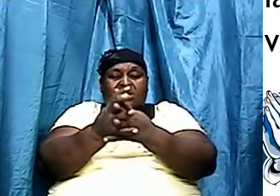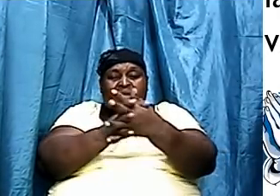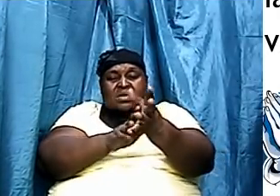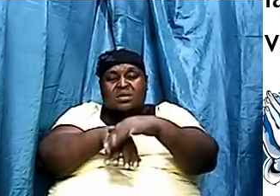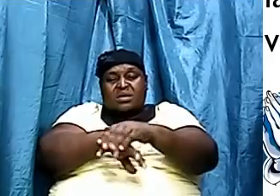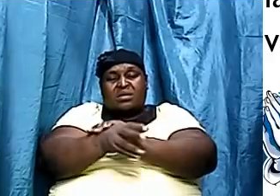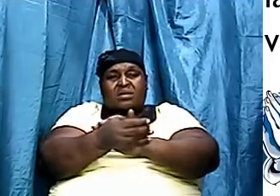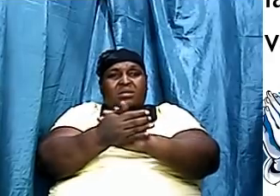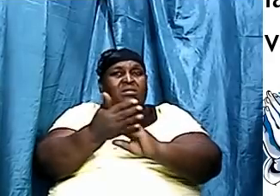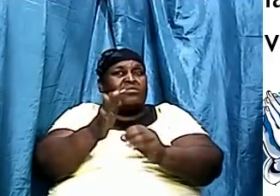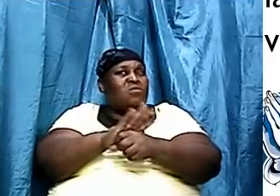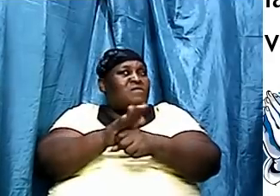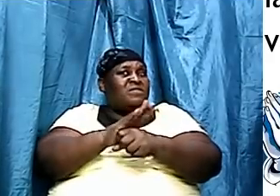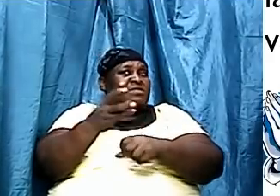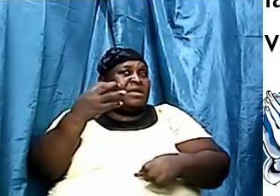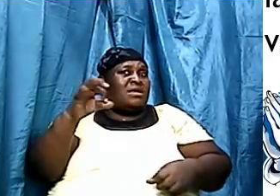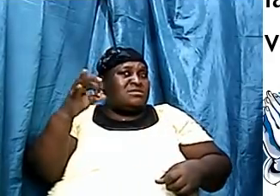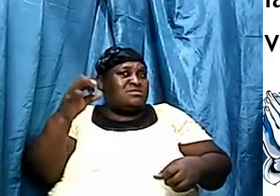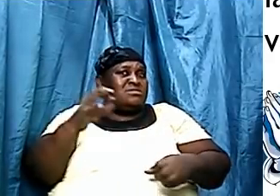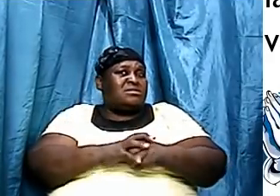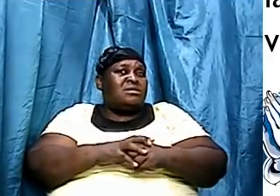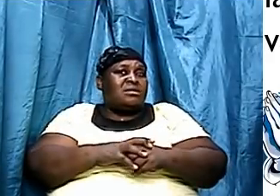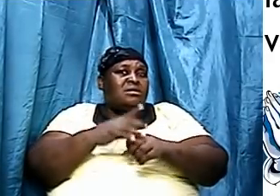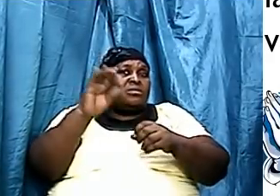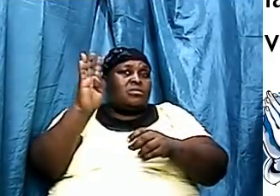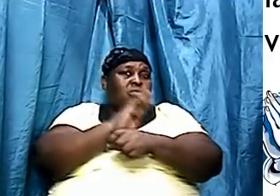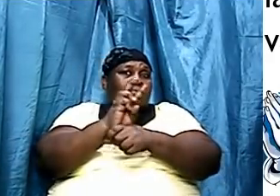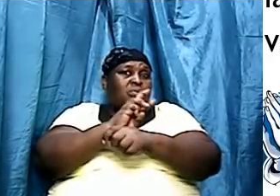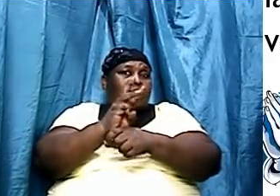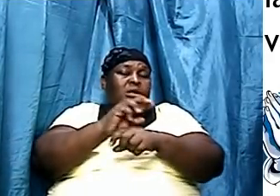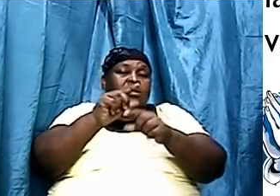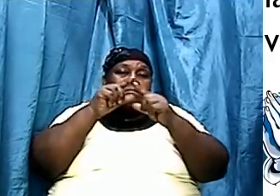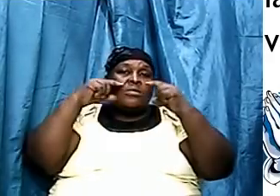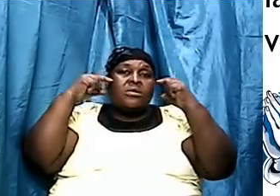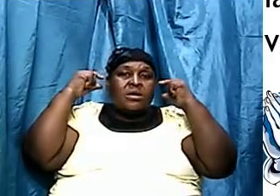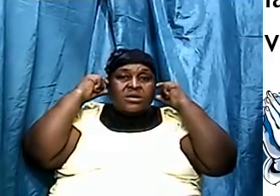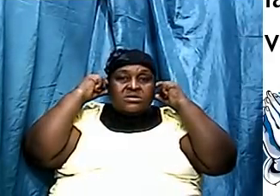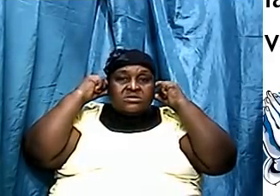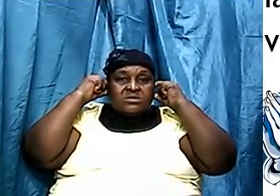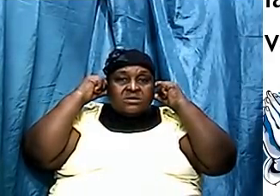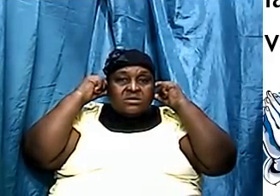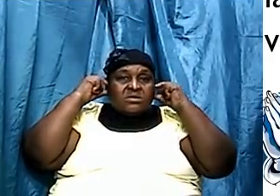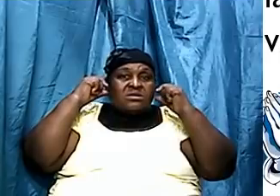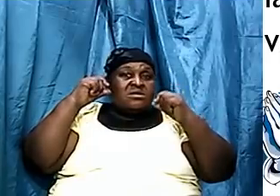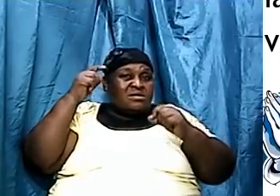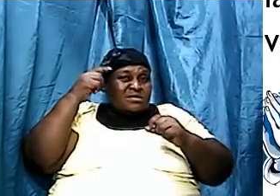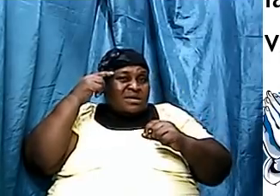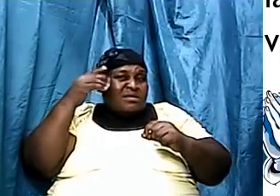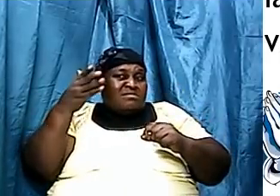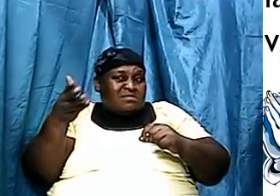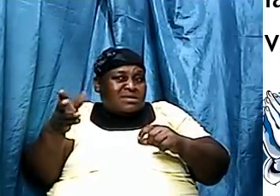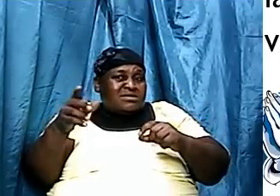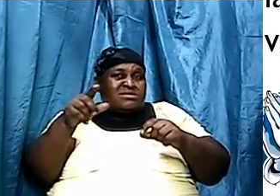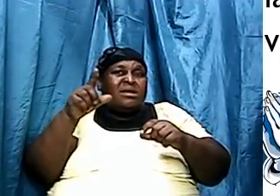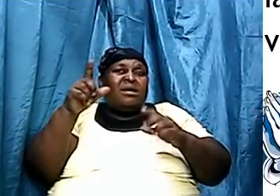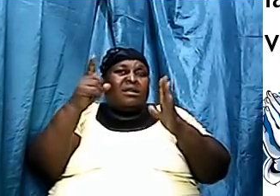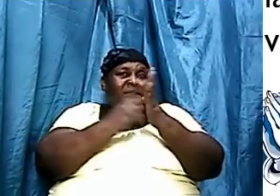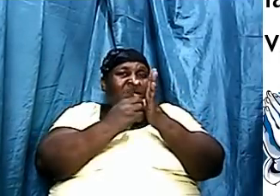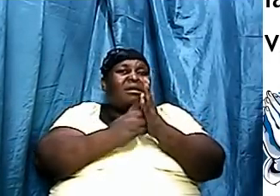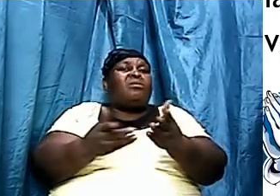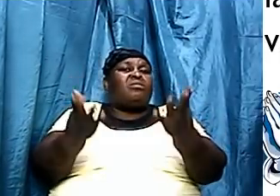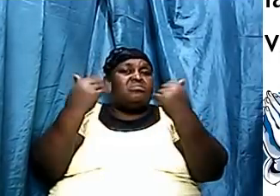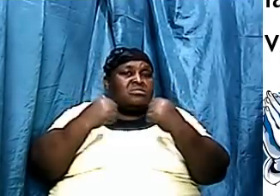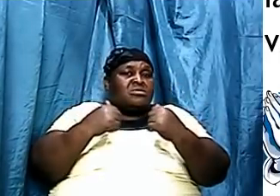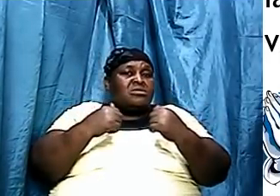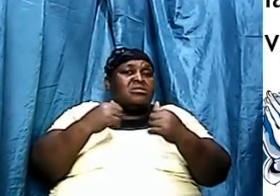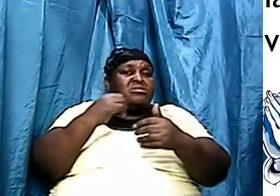that. And wear a mask. And do this, and do that. You think them laws that come in place is something that the word of God knew